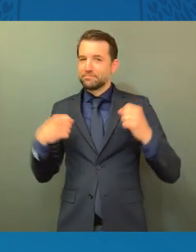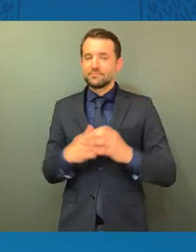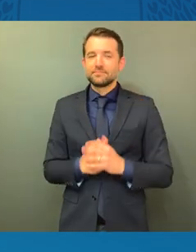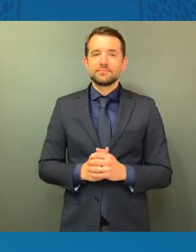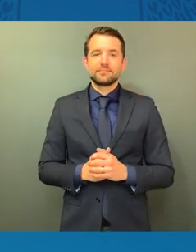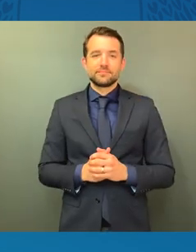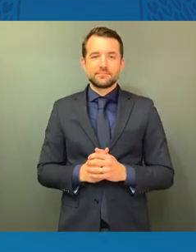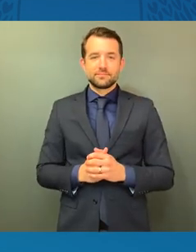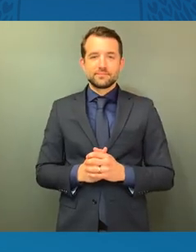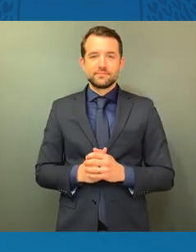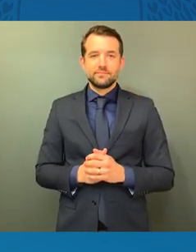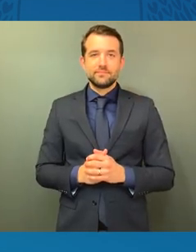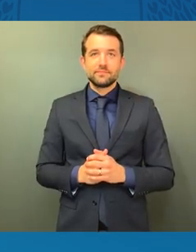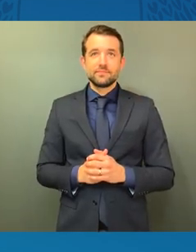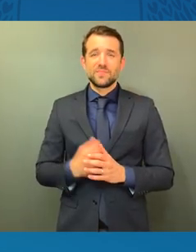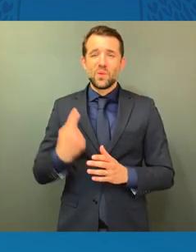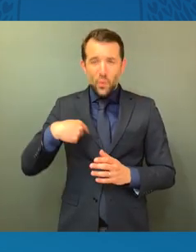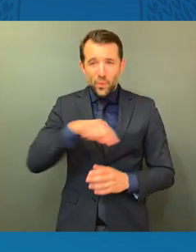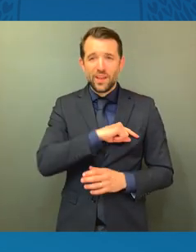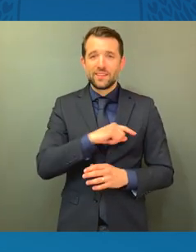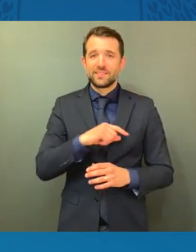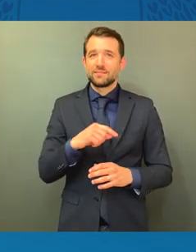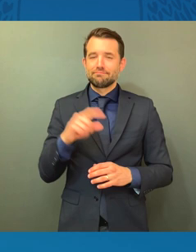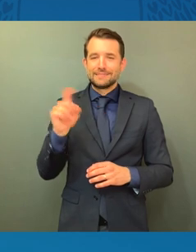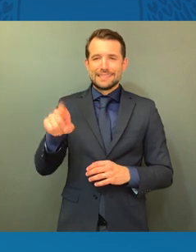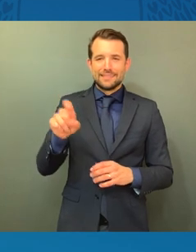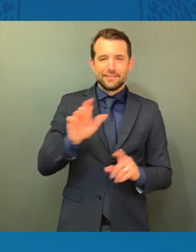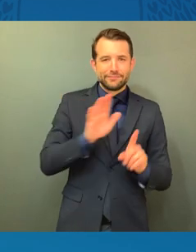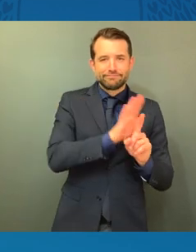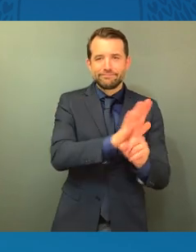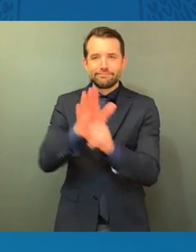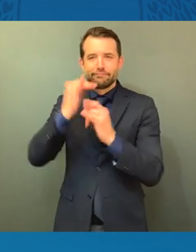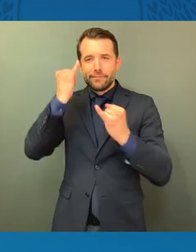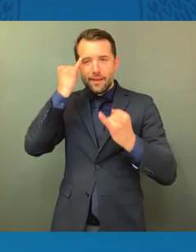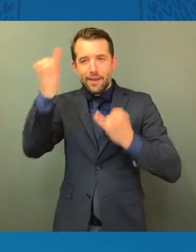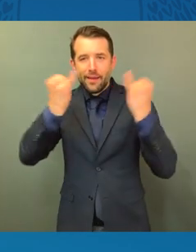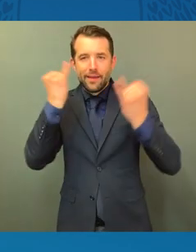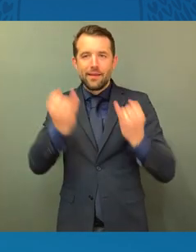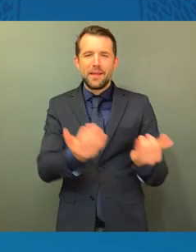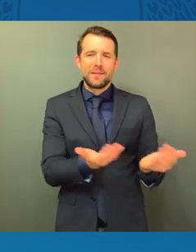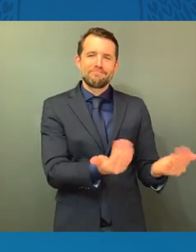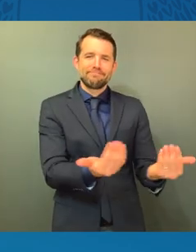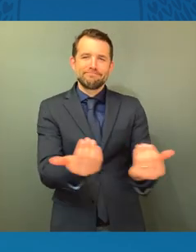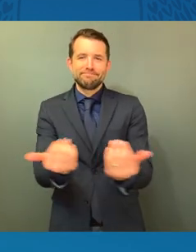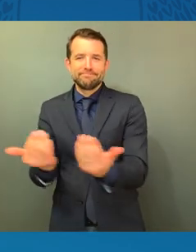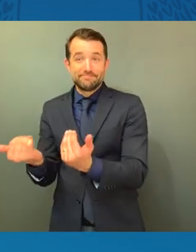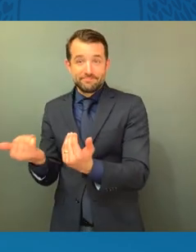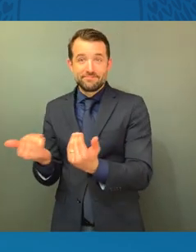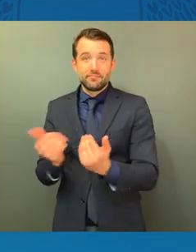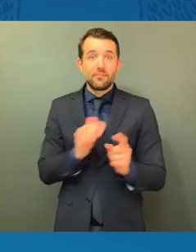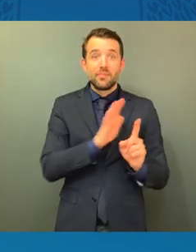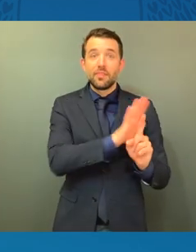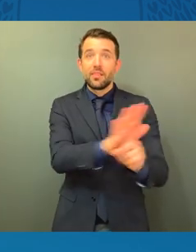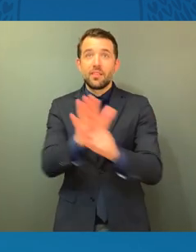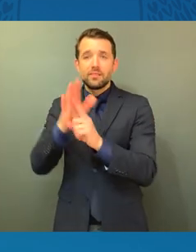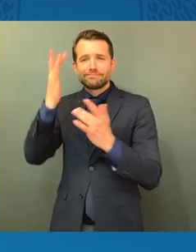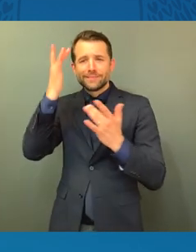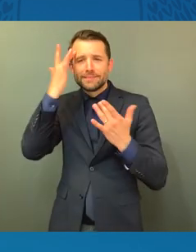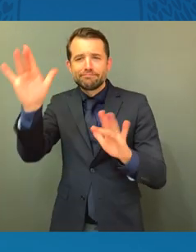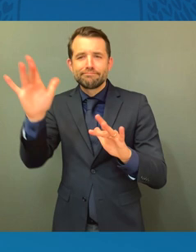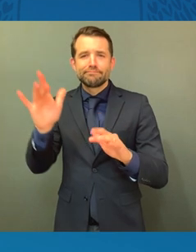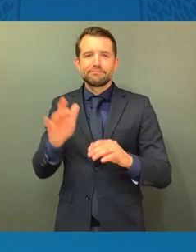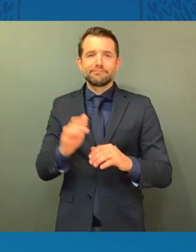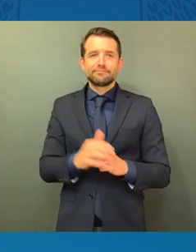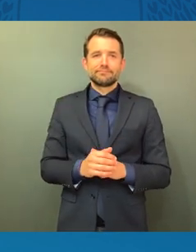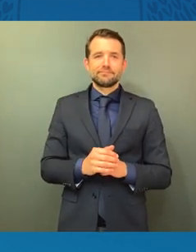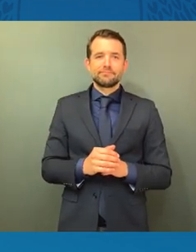We need your ideas, we need your intelligence, we need